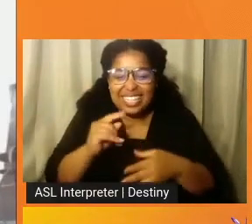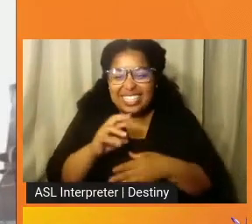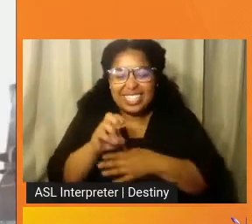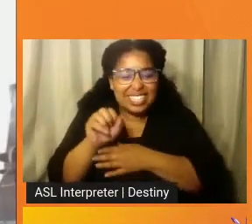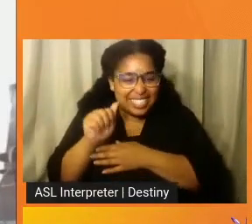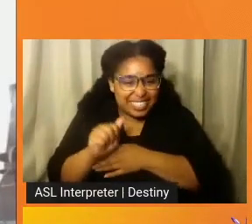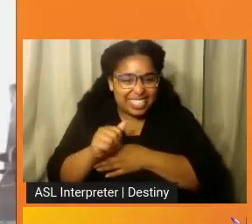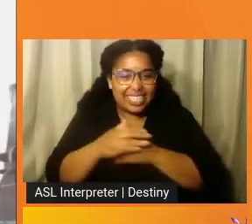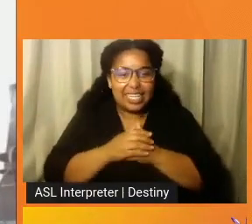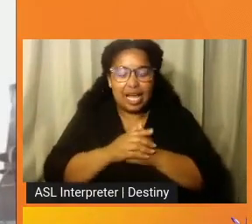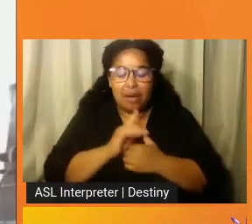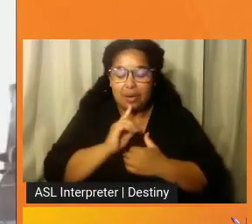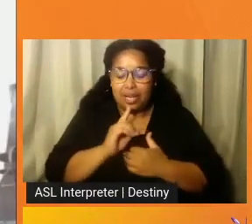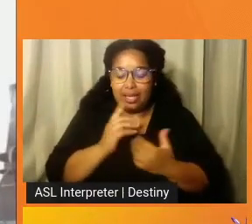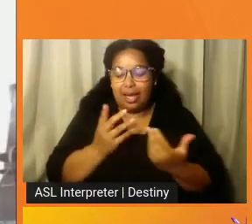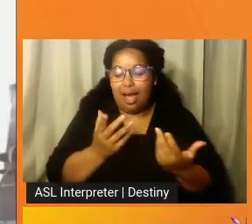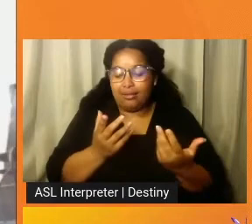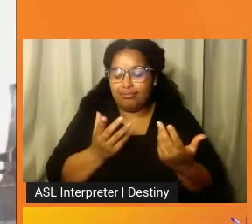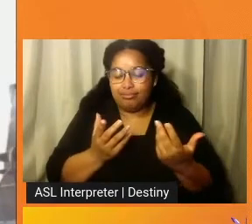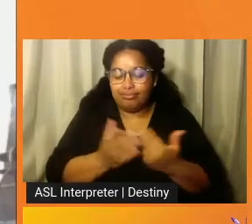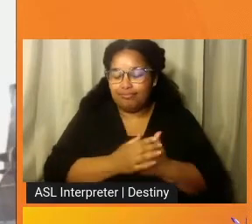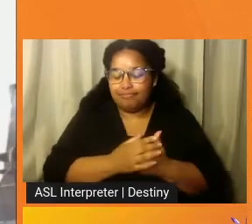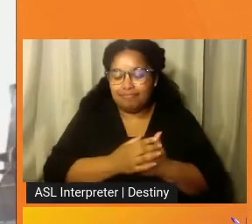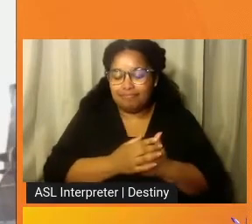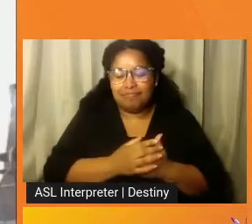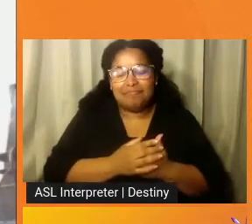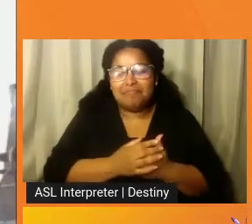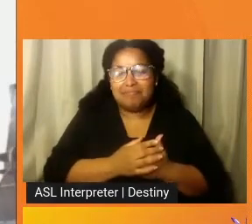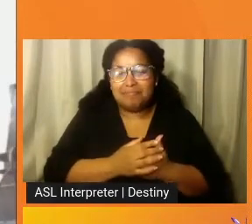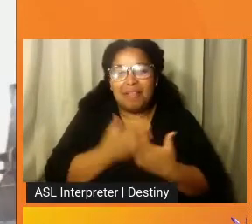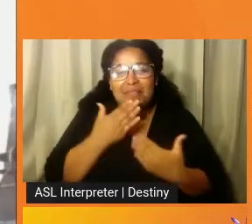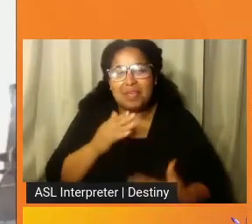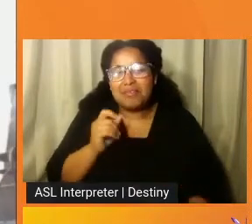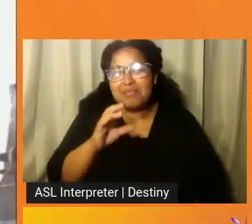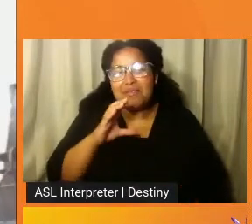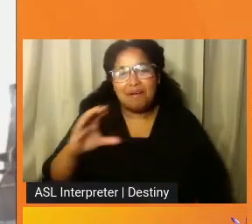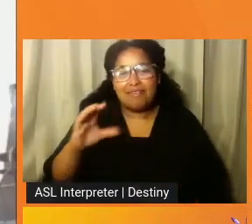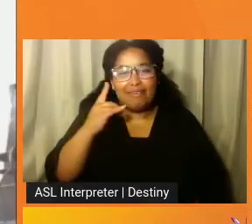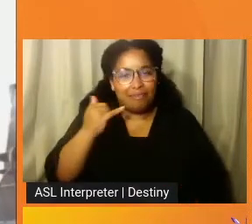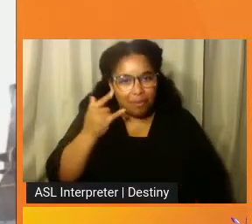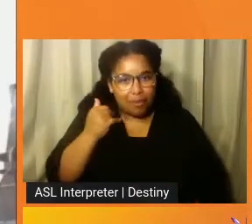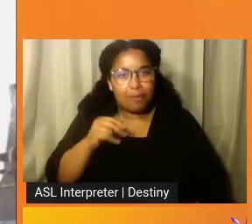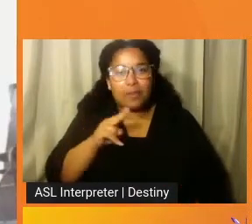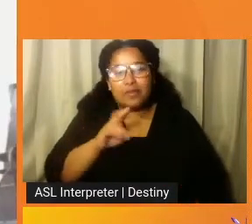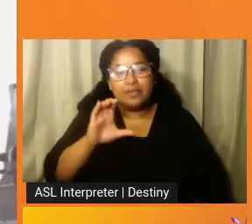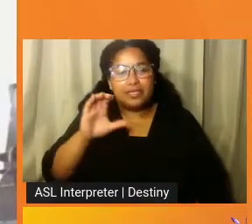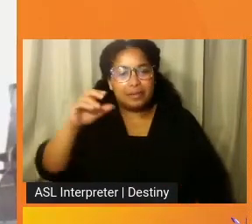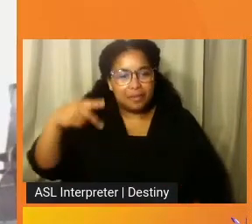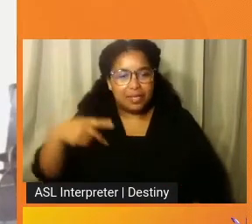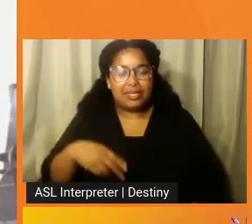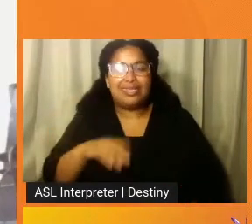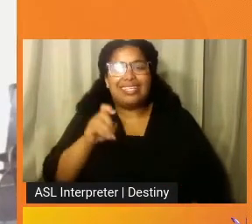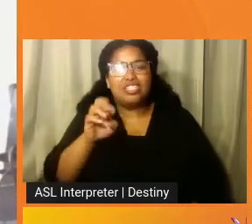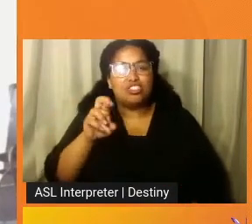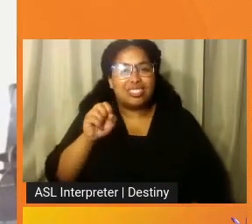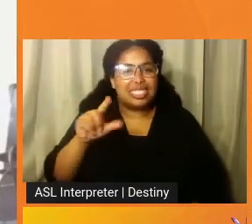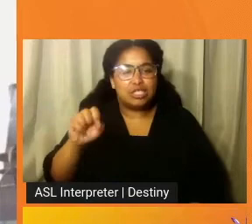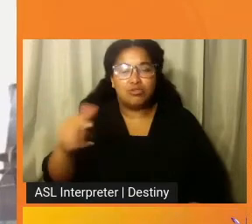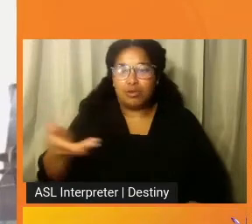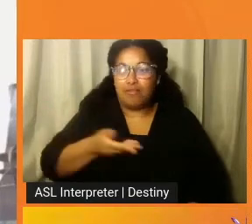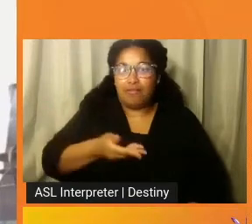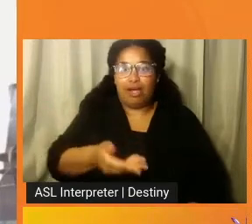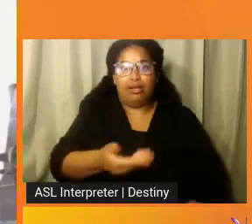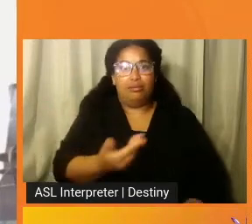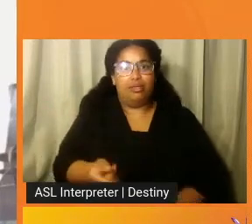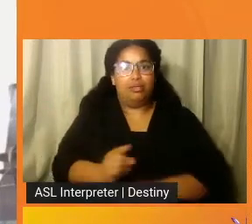So, no, I really thank, first of all, ARC California, UCP, and UCCO's, you know, for inviting me to the public